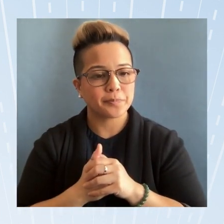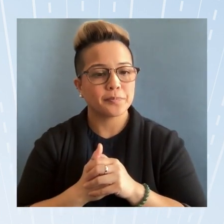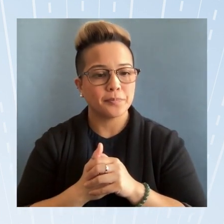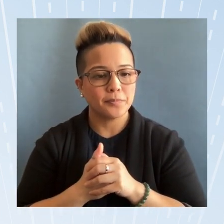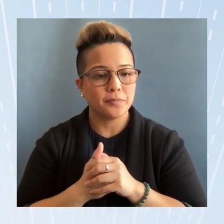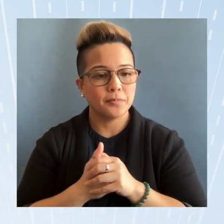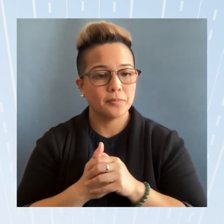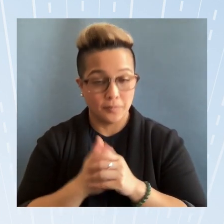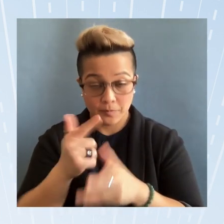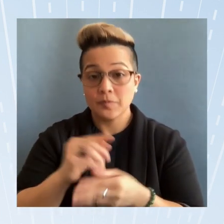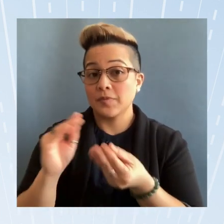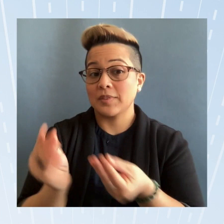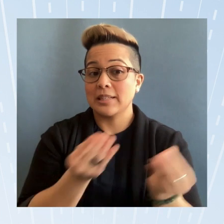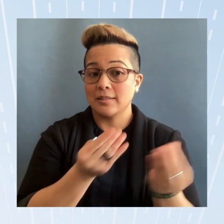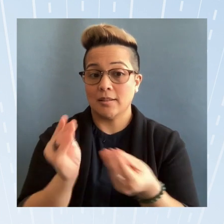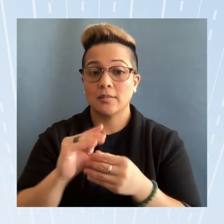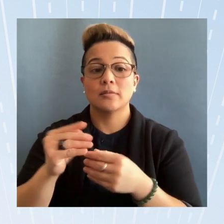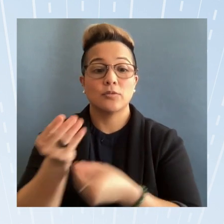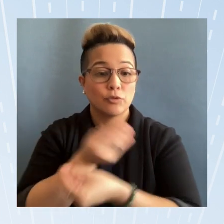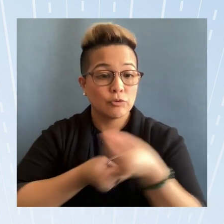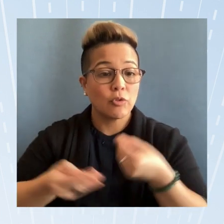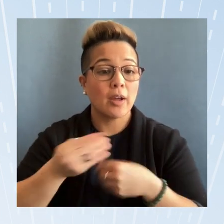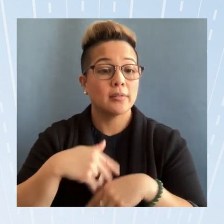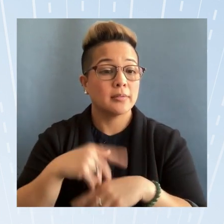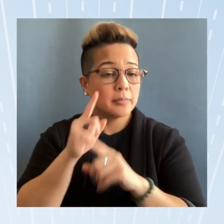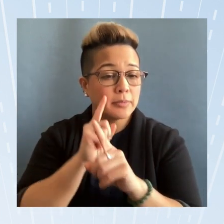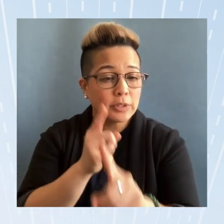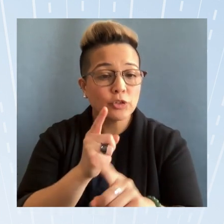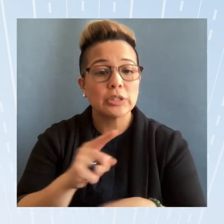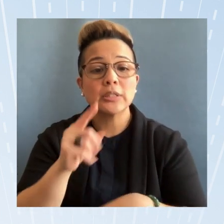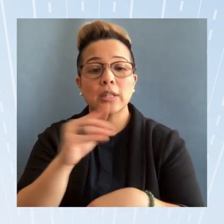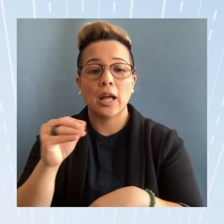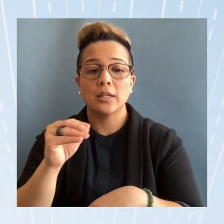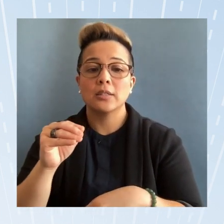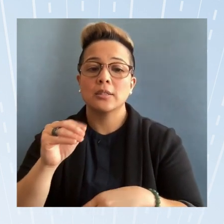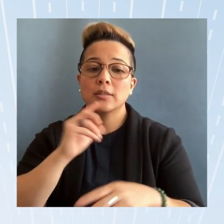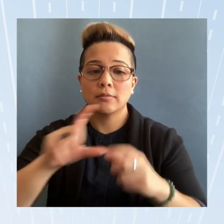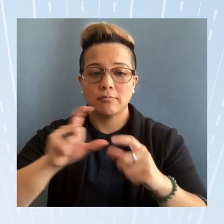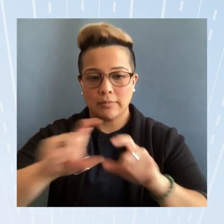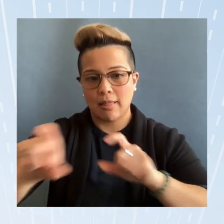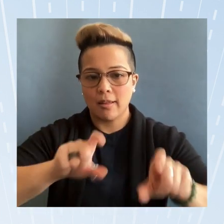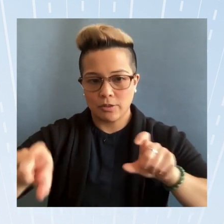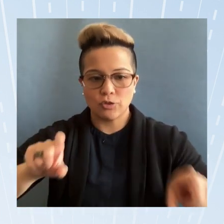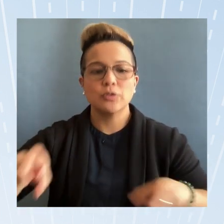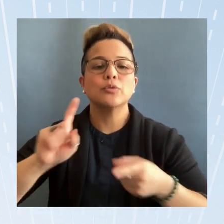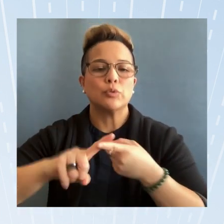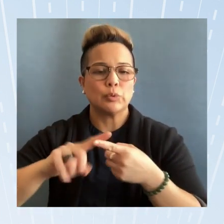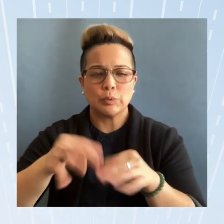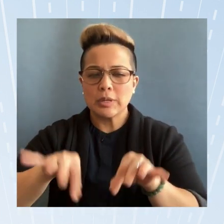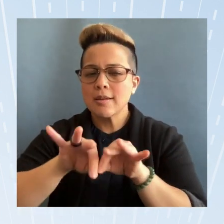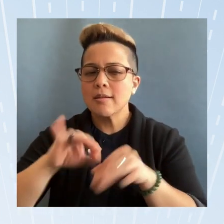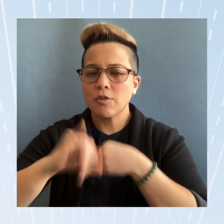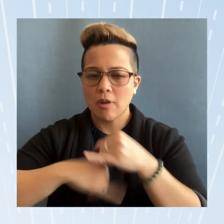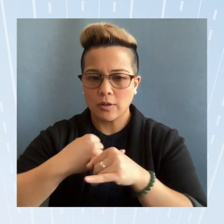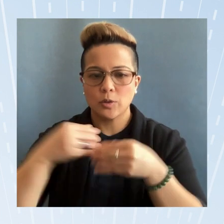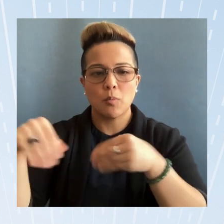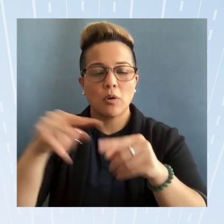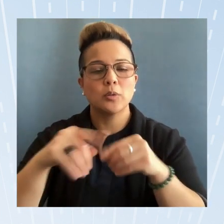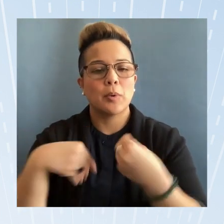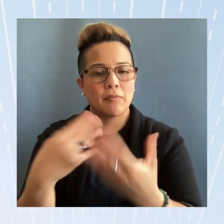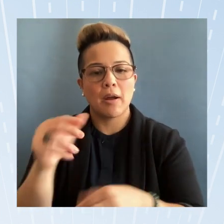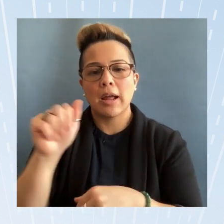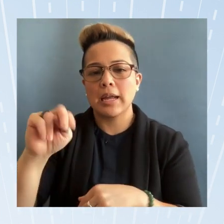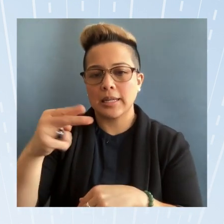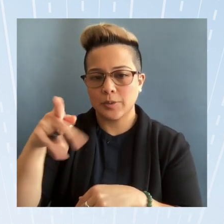facilitate trade missions and delegations to key international market to provide a and hpi small businesses with the